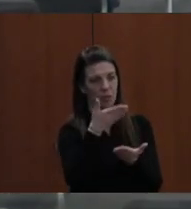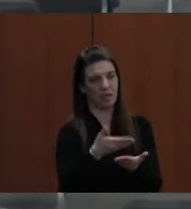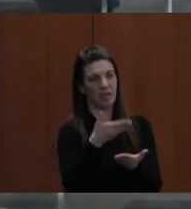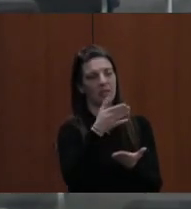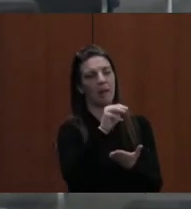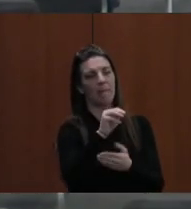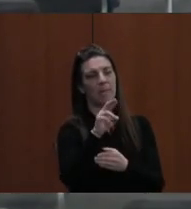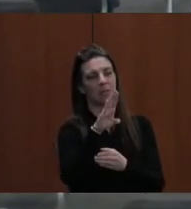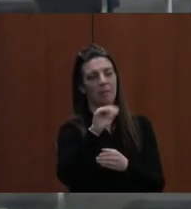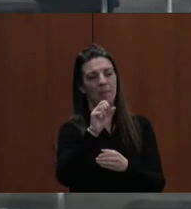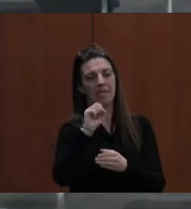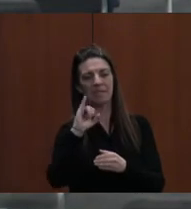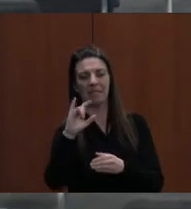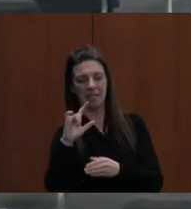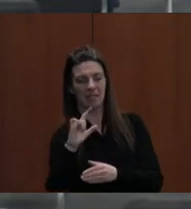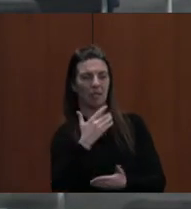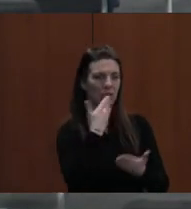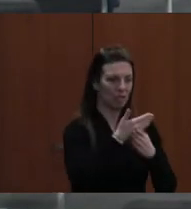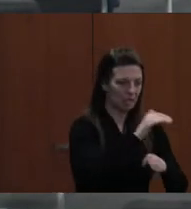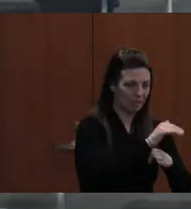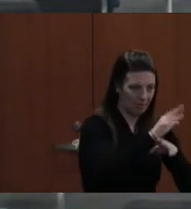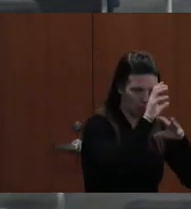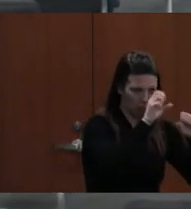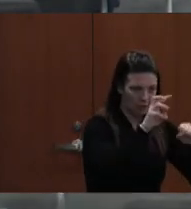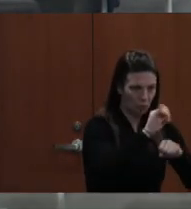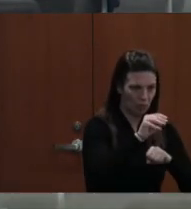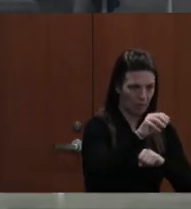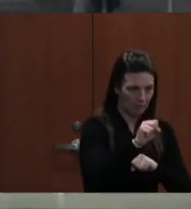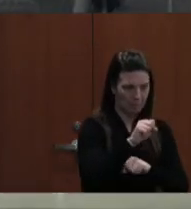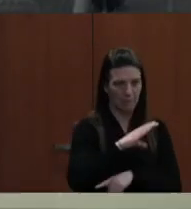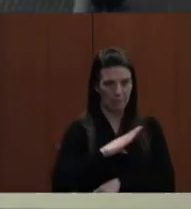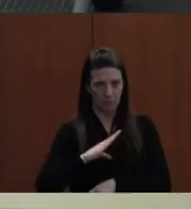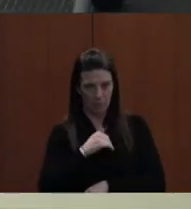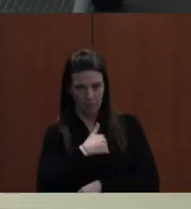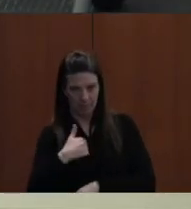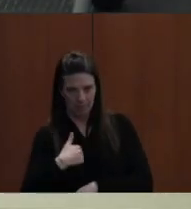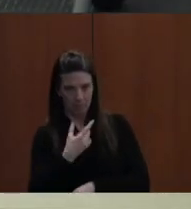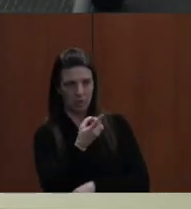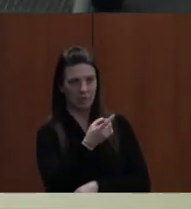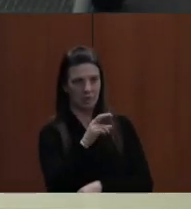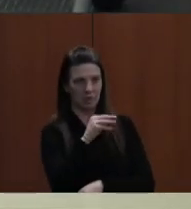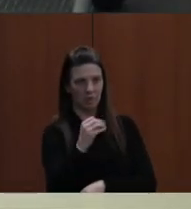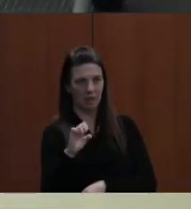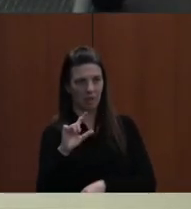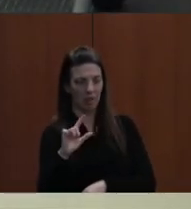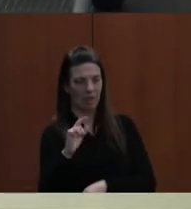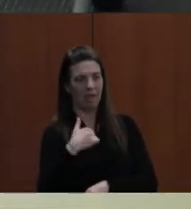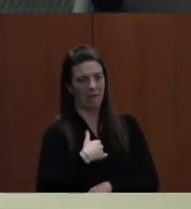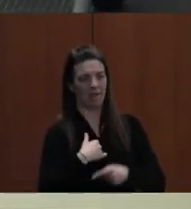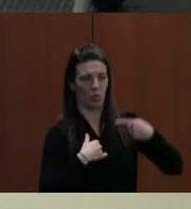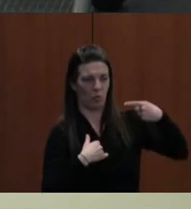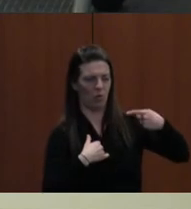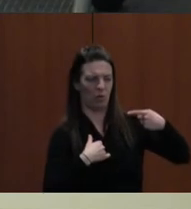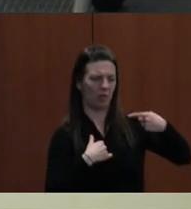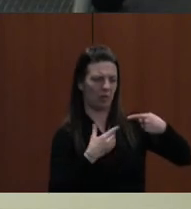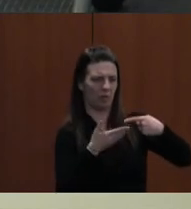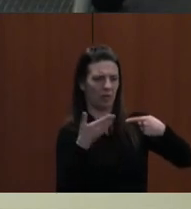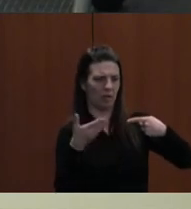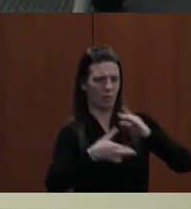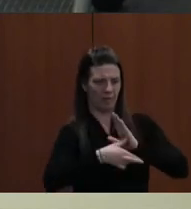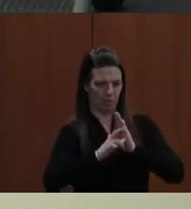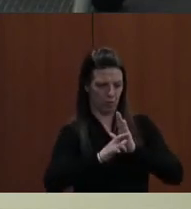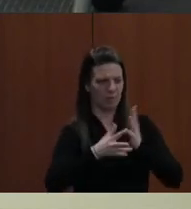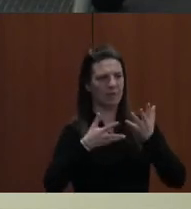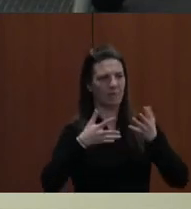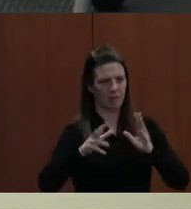GOOD EVENING, PRESIDENT WILLIAMS, MEMBERS OF THE BOARD, DR. MICHAEL. TONIGHT, I HAVE ONE ITEM FOR YOUR REVIEW. THIS ITEM WAS REVIEWED BY OUR PURCHASING REVIEW COMMITTEE AND